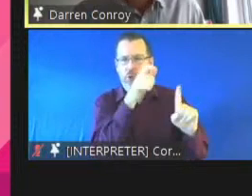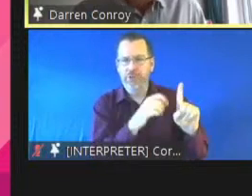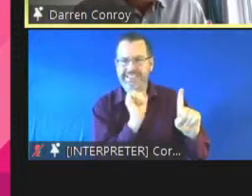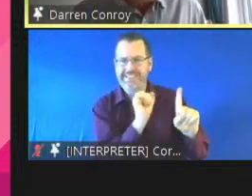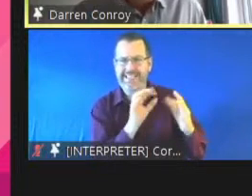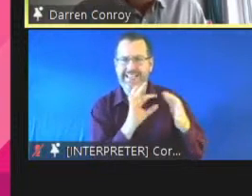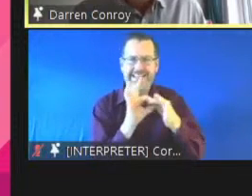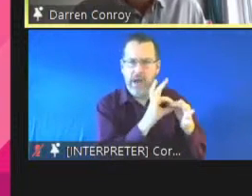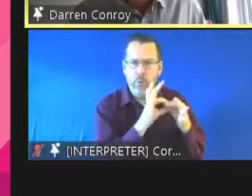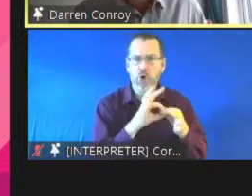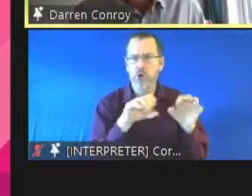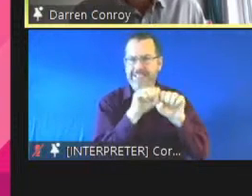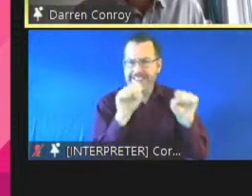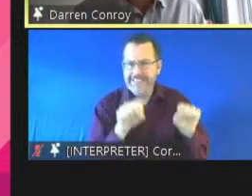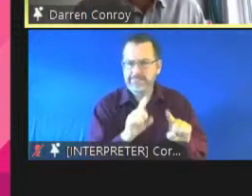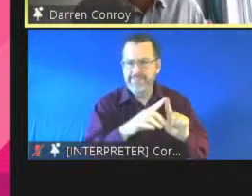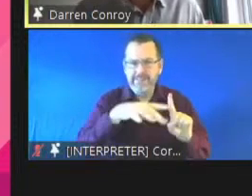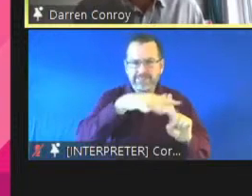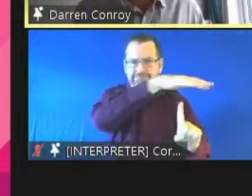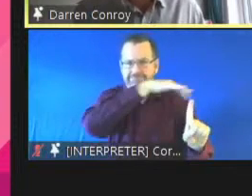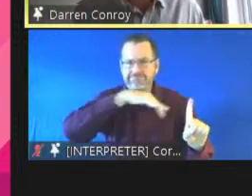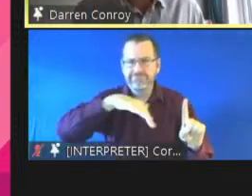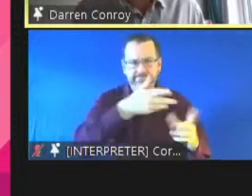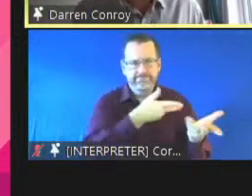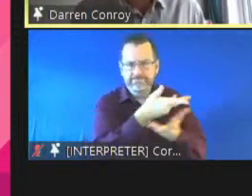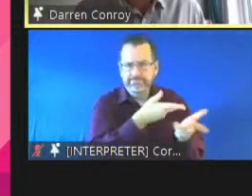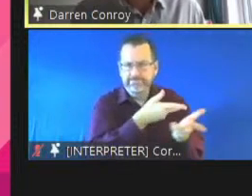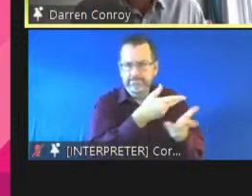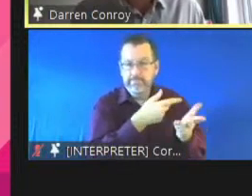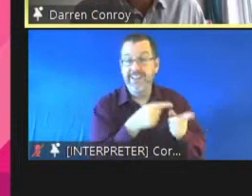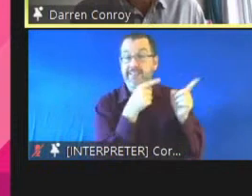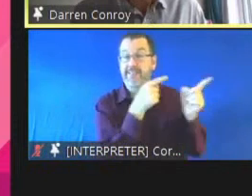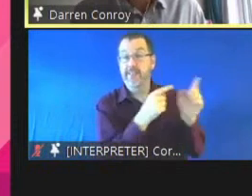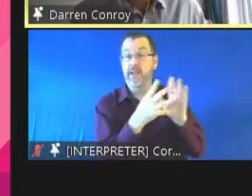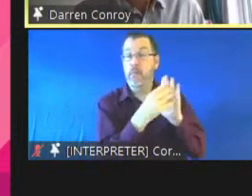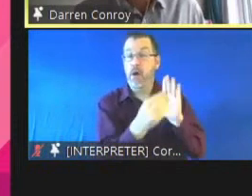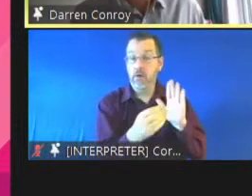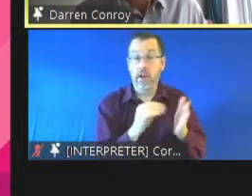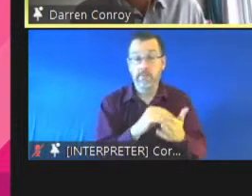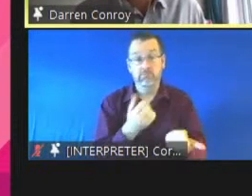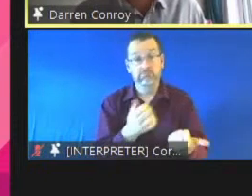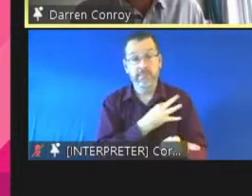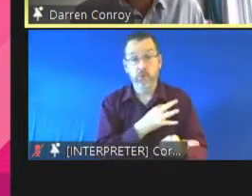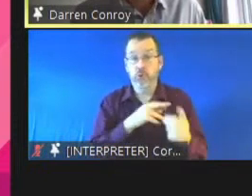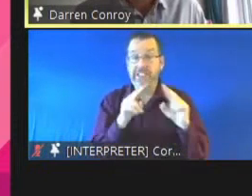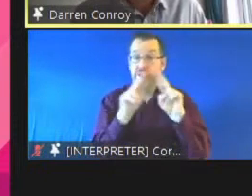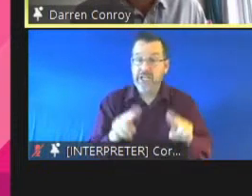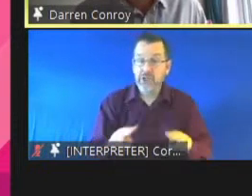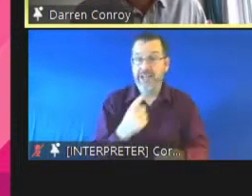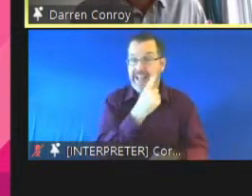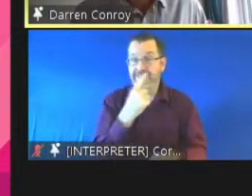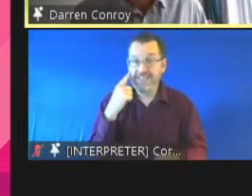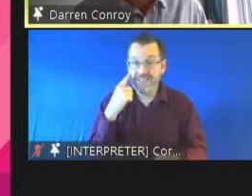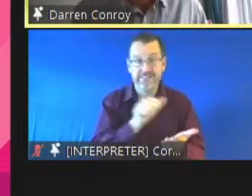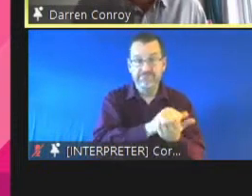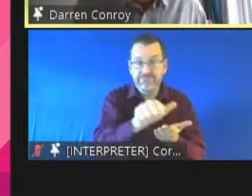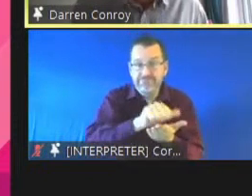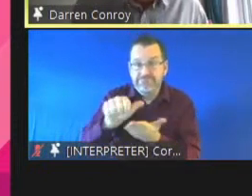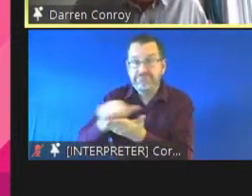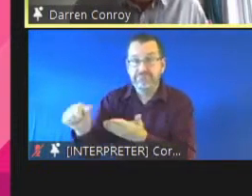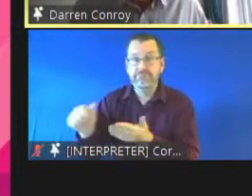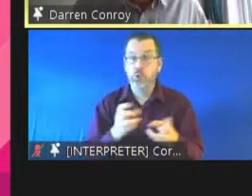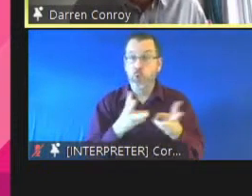um it's a globally recognized evidence-based model and it's been in operation for over 30 years um